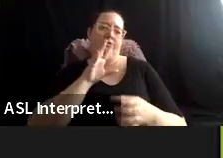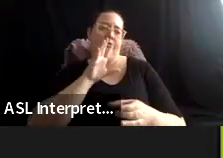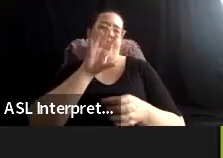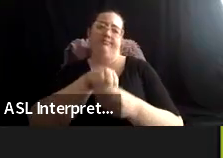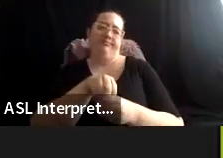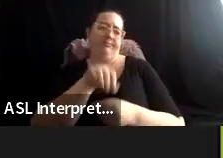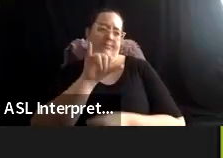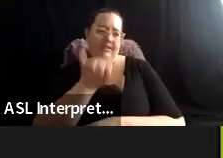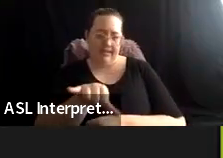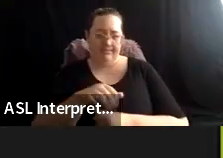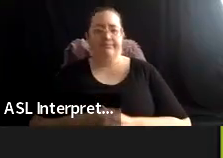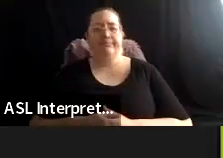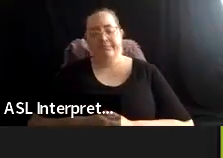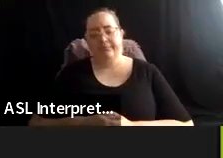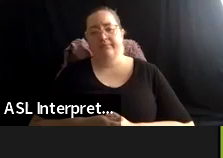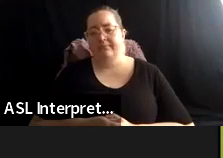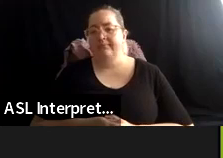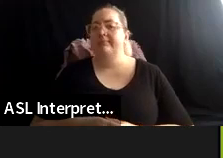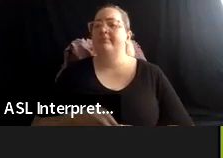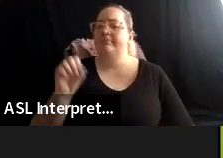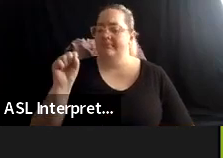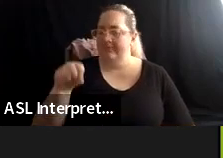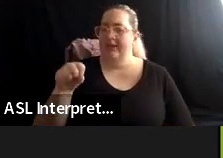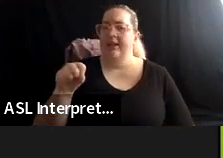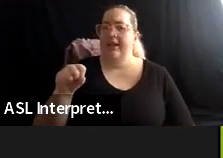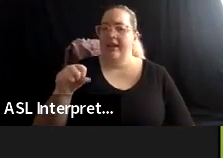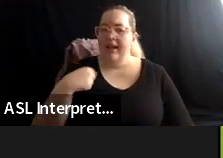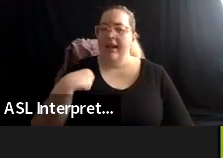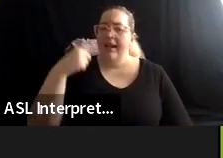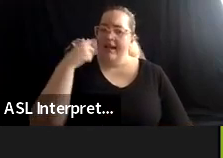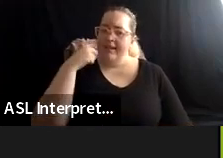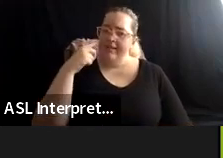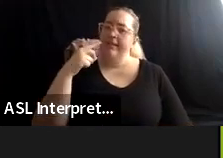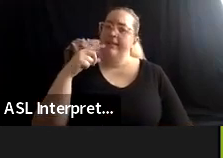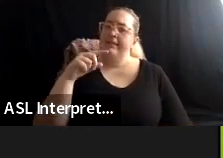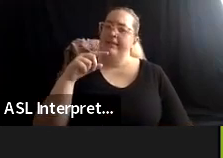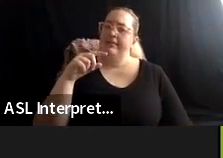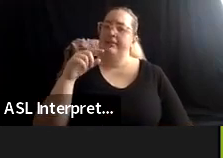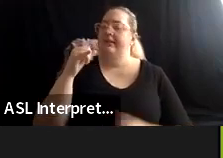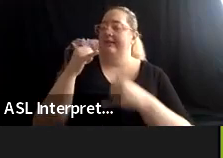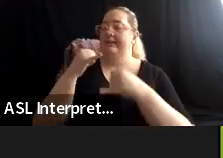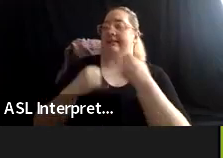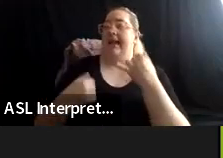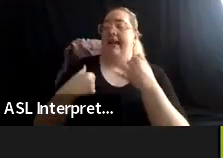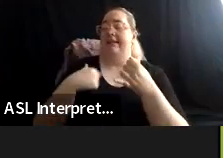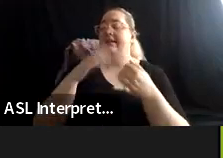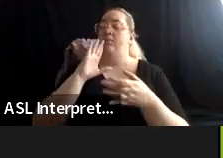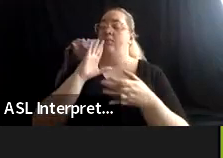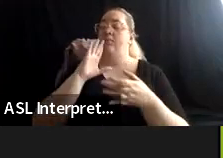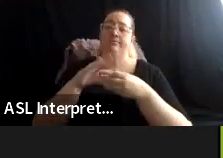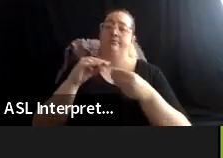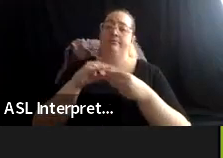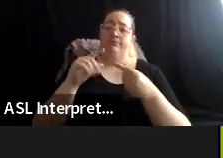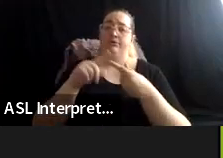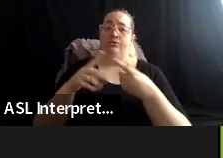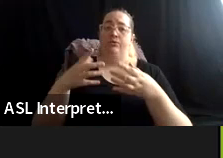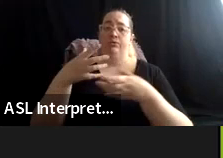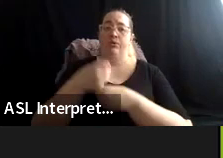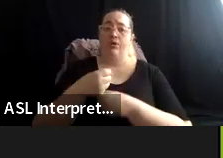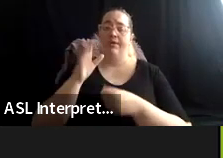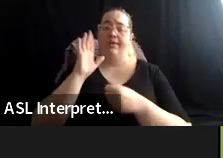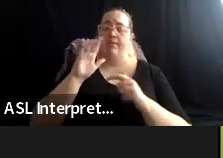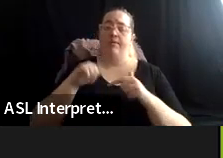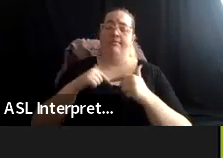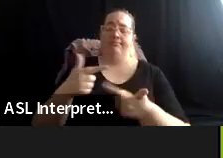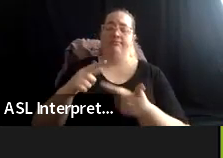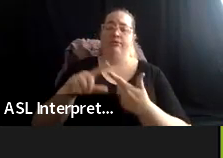Amazing. Yeah. And I, think the, um, the last thing I'll say in closing, um, because then I want to pass it over to you, Emily, uh,